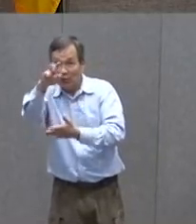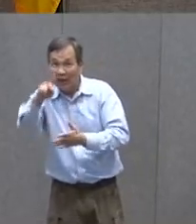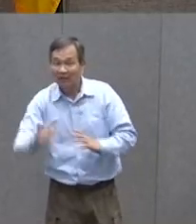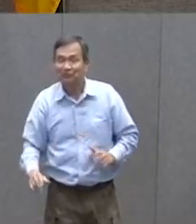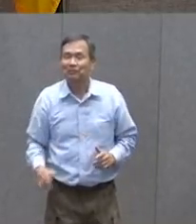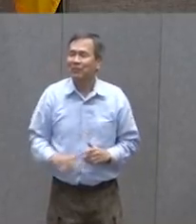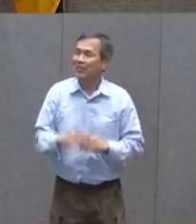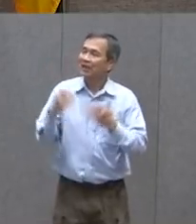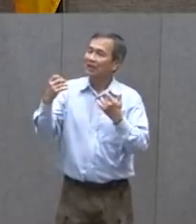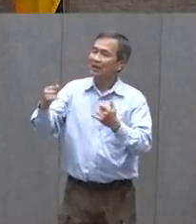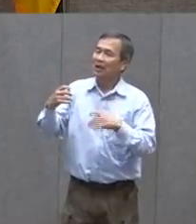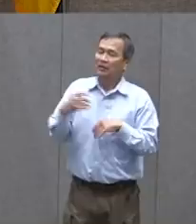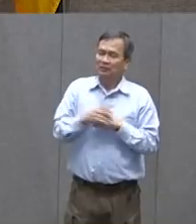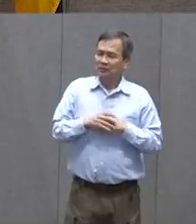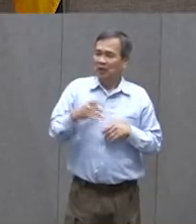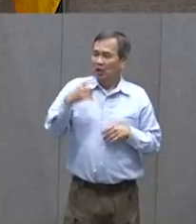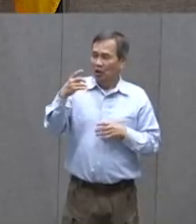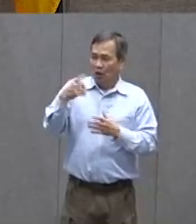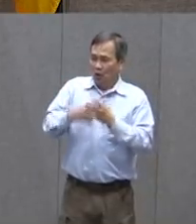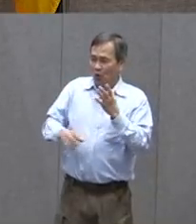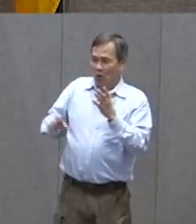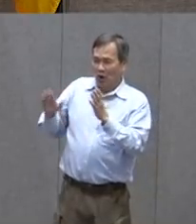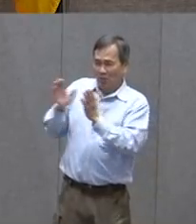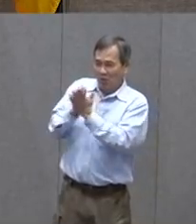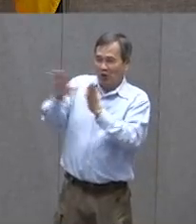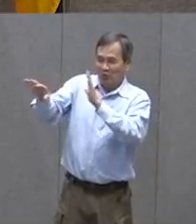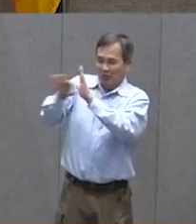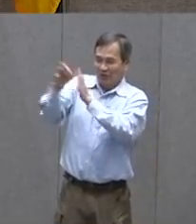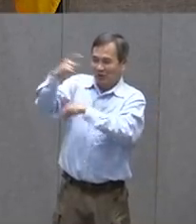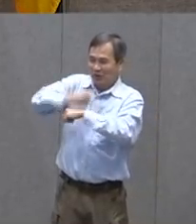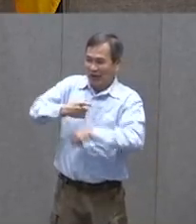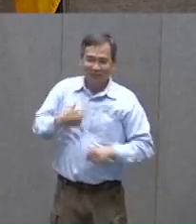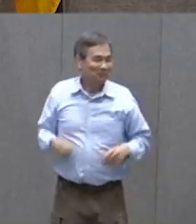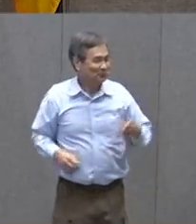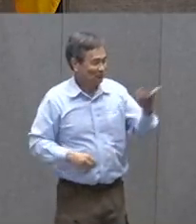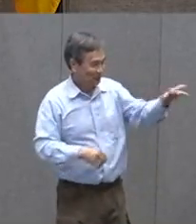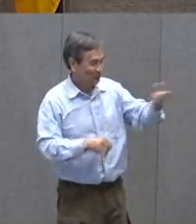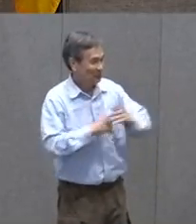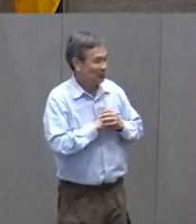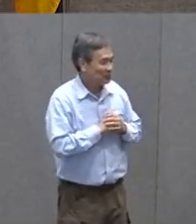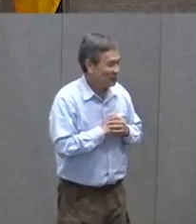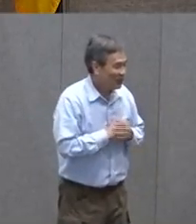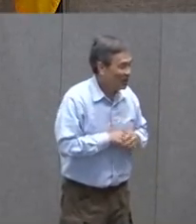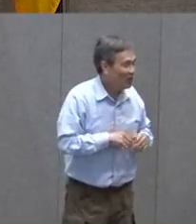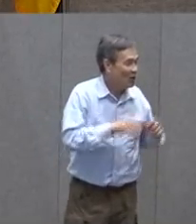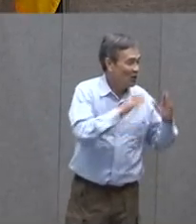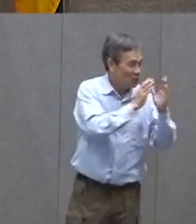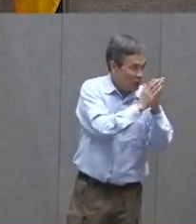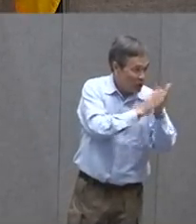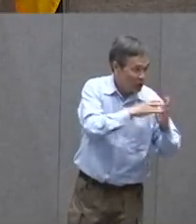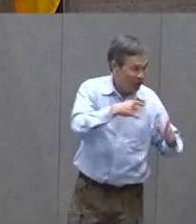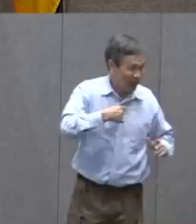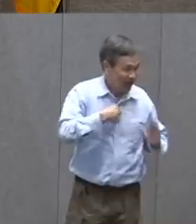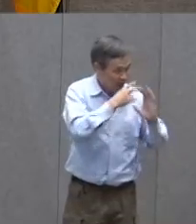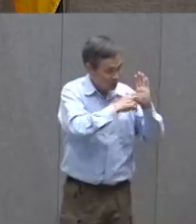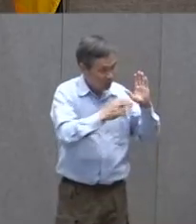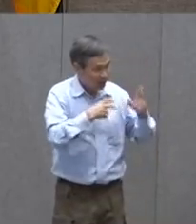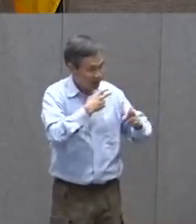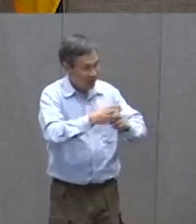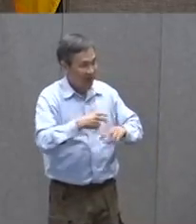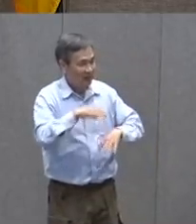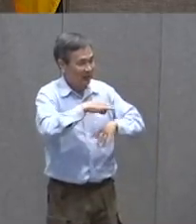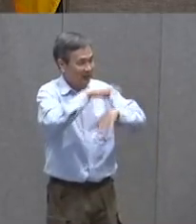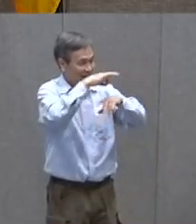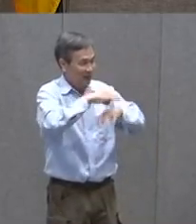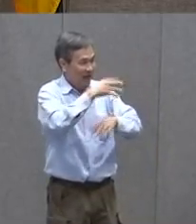I'd be happy to. Now, tell us about the book you're going to read today. What is the book and why did you pick it? Well, the book that I'm going to read today is called The Spider